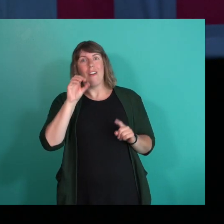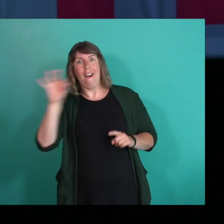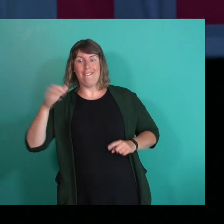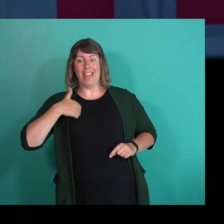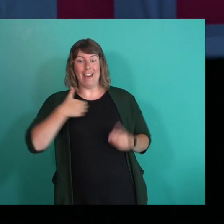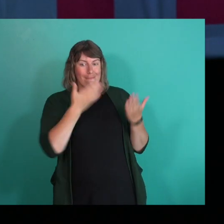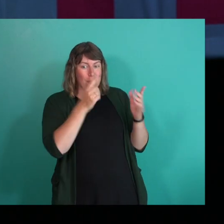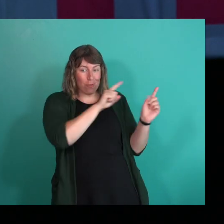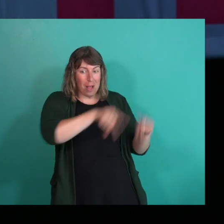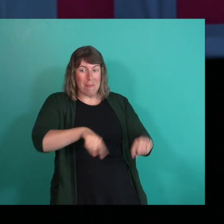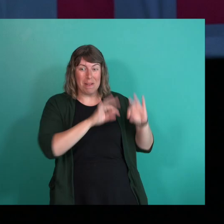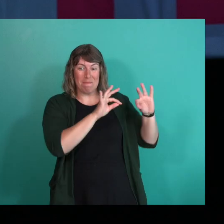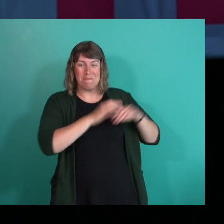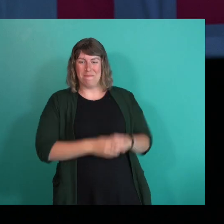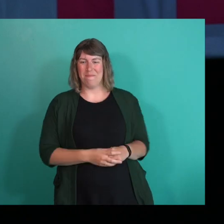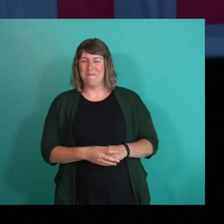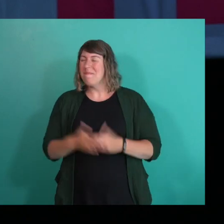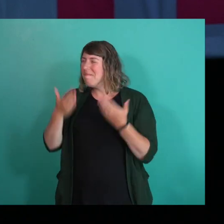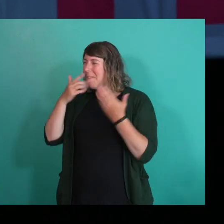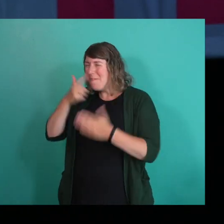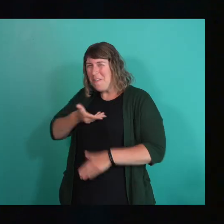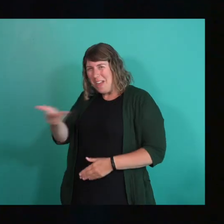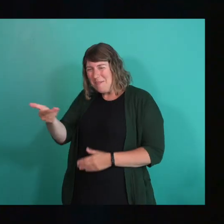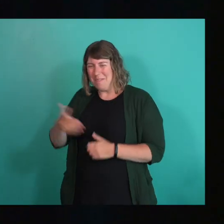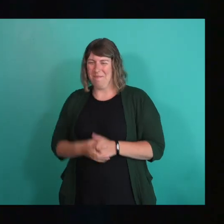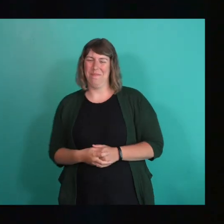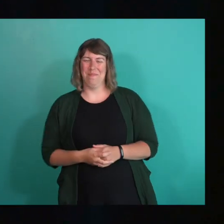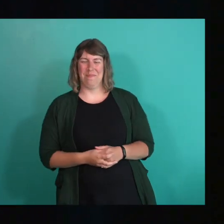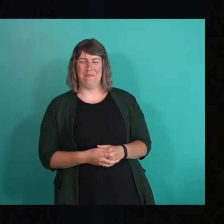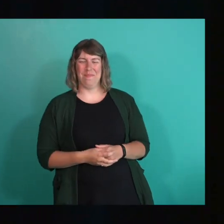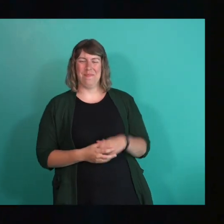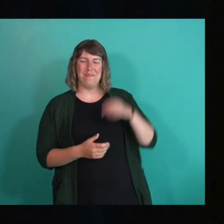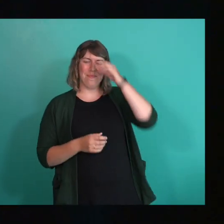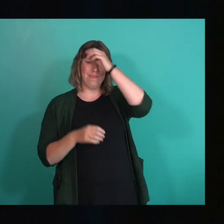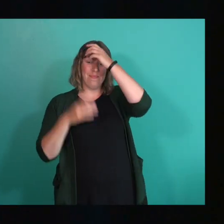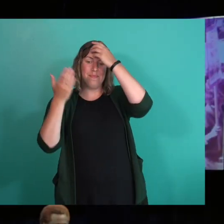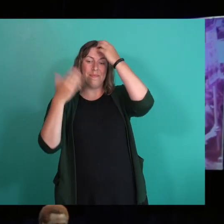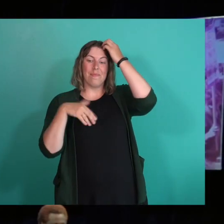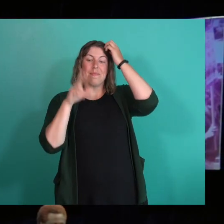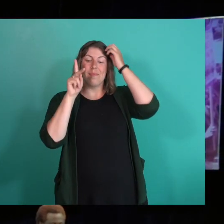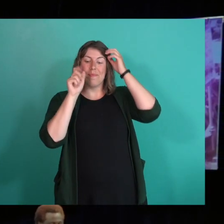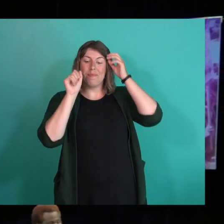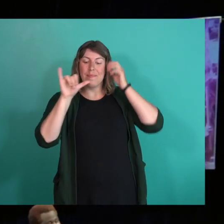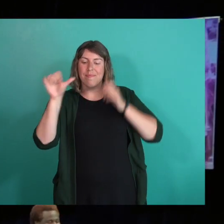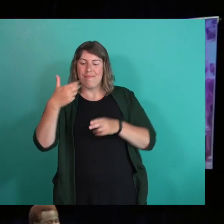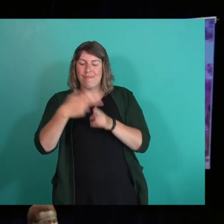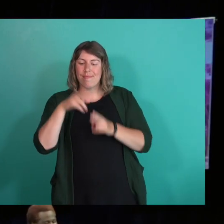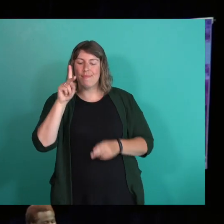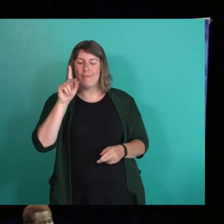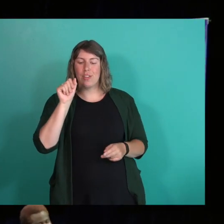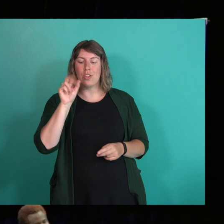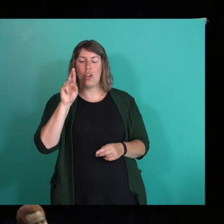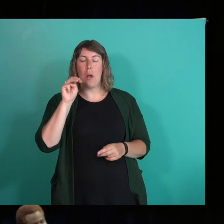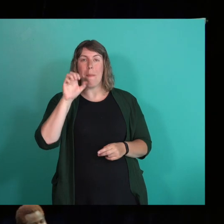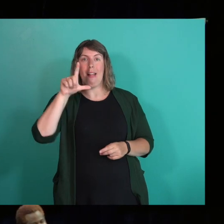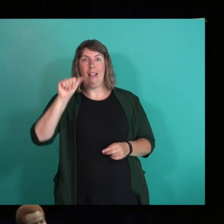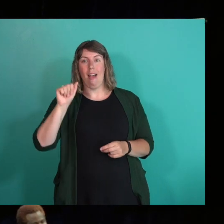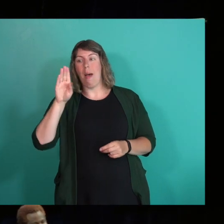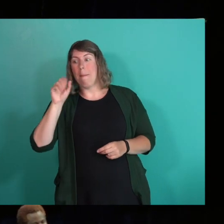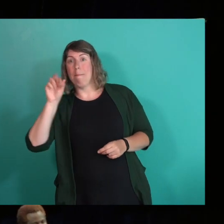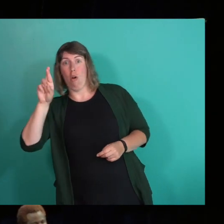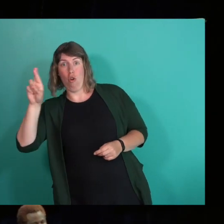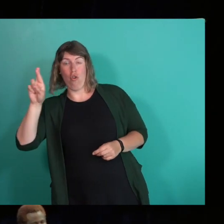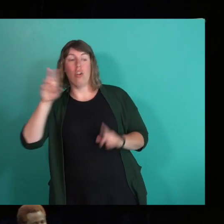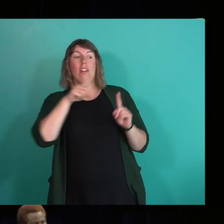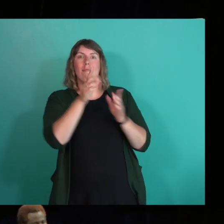for being here, Chris. Thanks for inviting me. Kay, also known as Carmela Barr, has had an interest